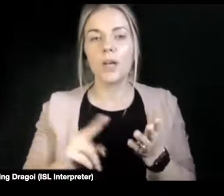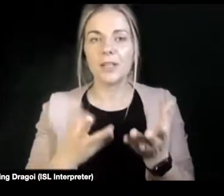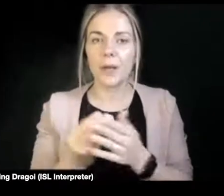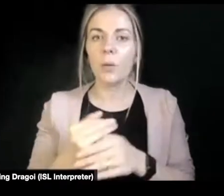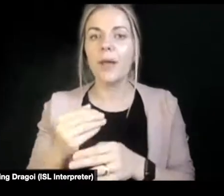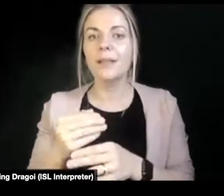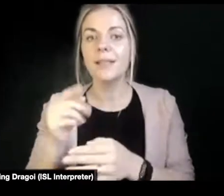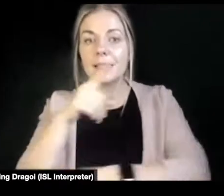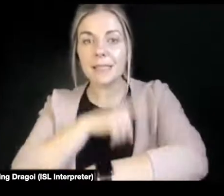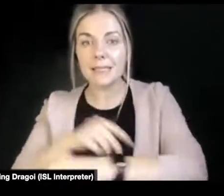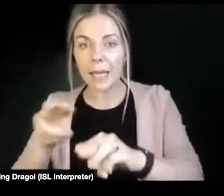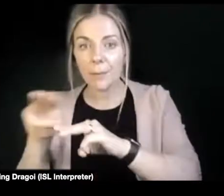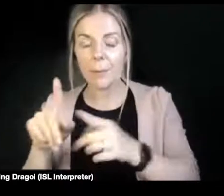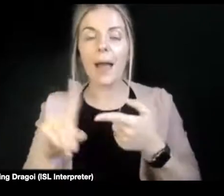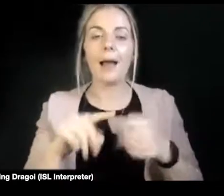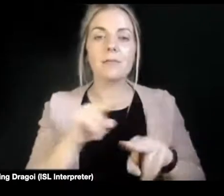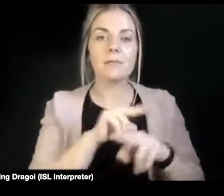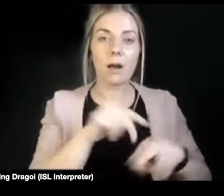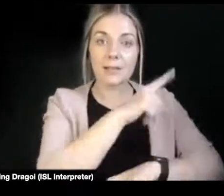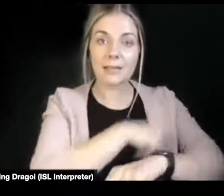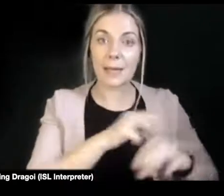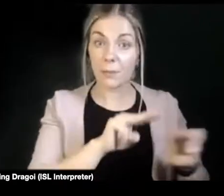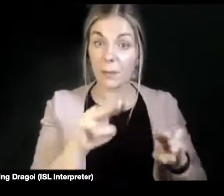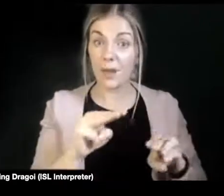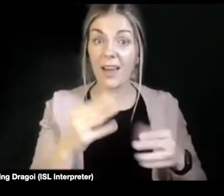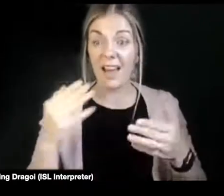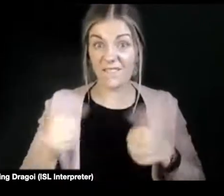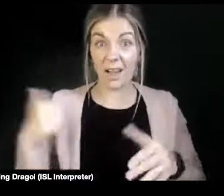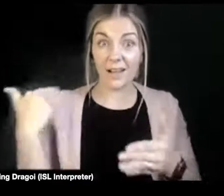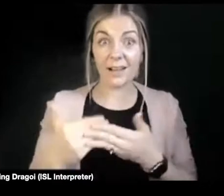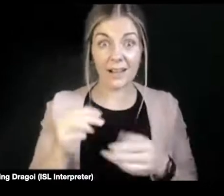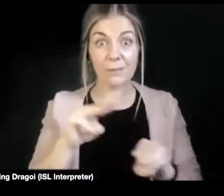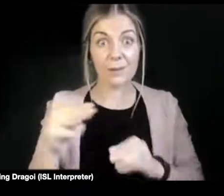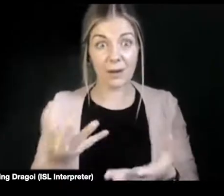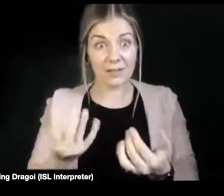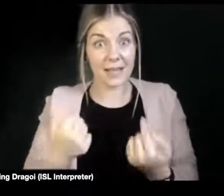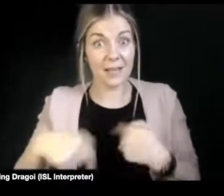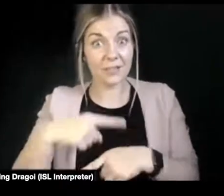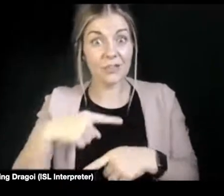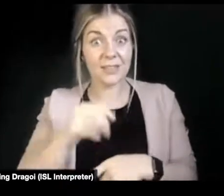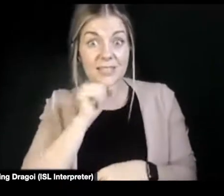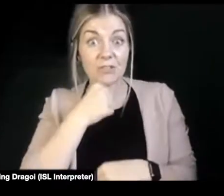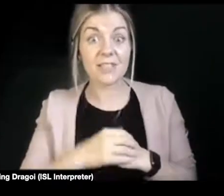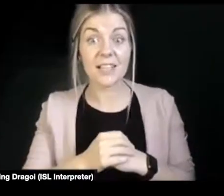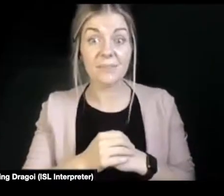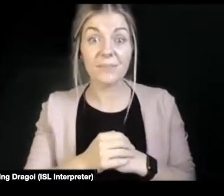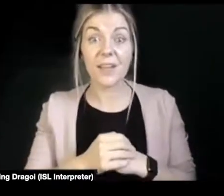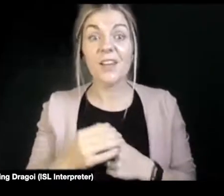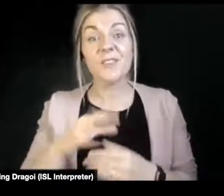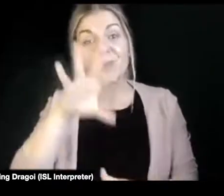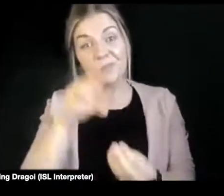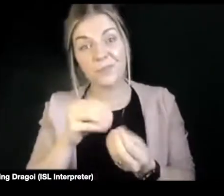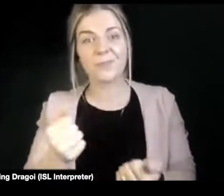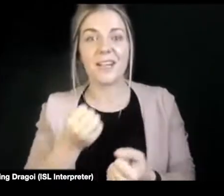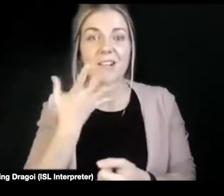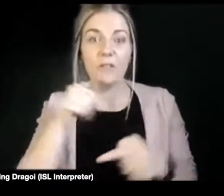going strength to strength and finally people are taking us seriously, as they should, in a nutshell. And it's lovely to be here. Thank you.